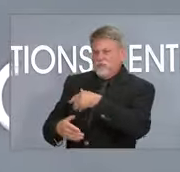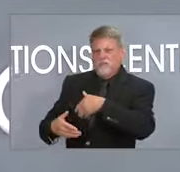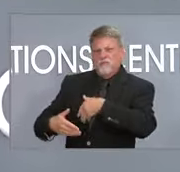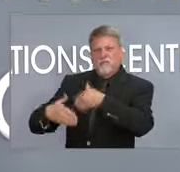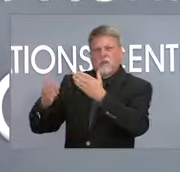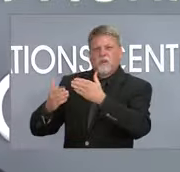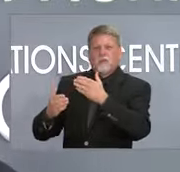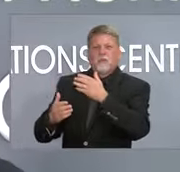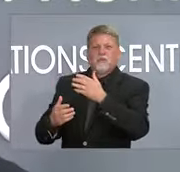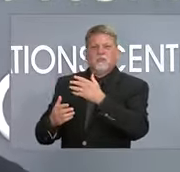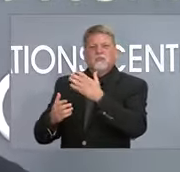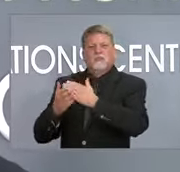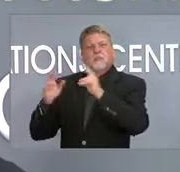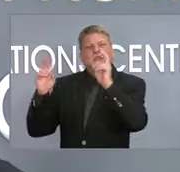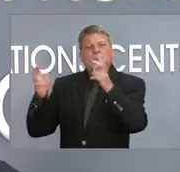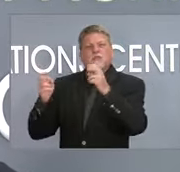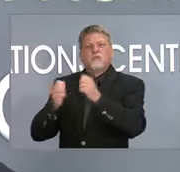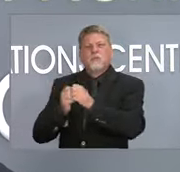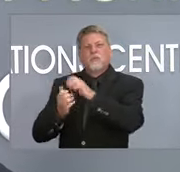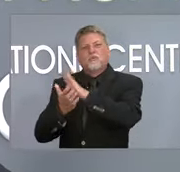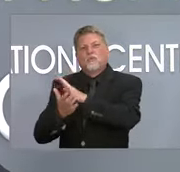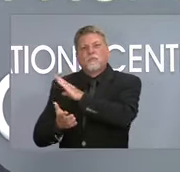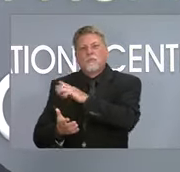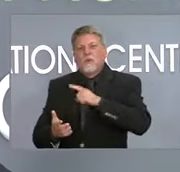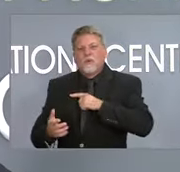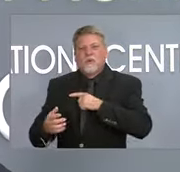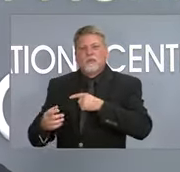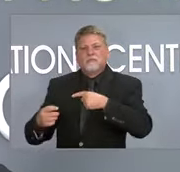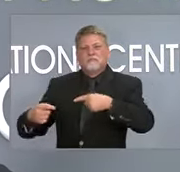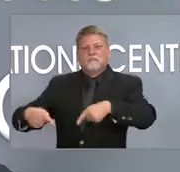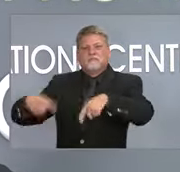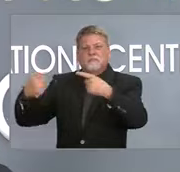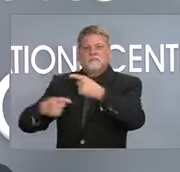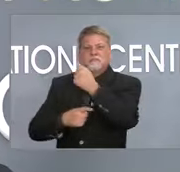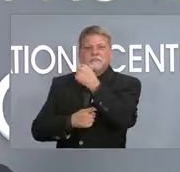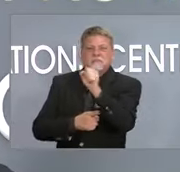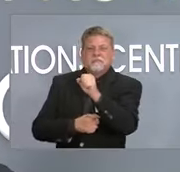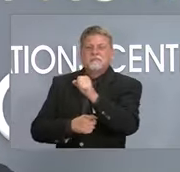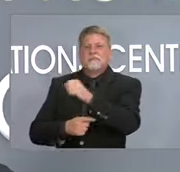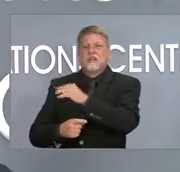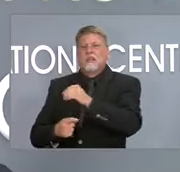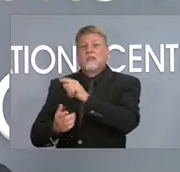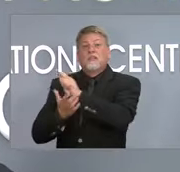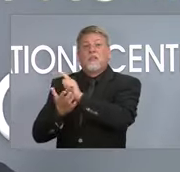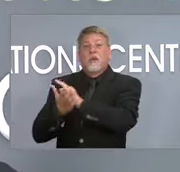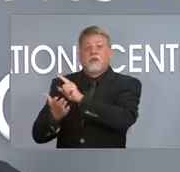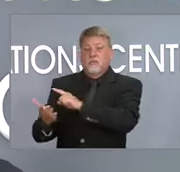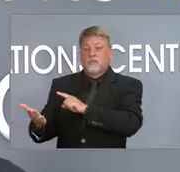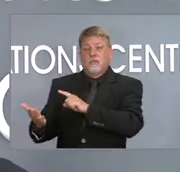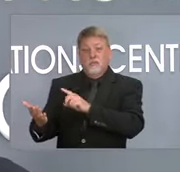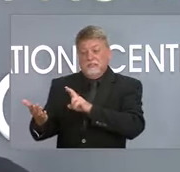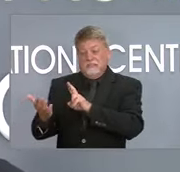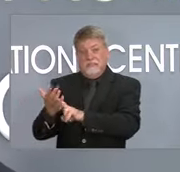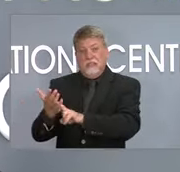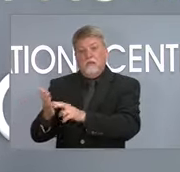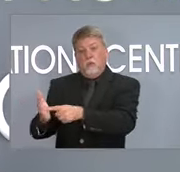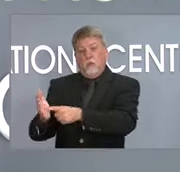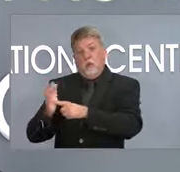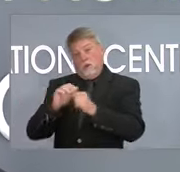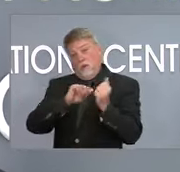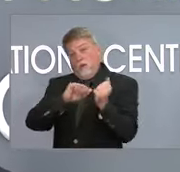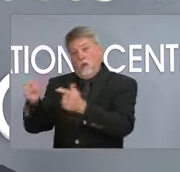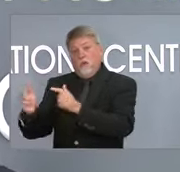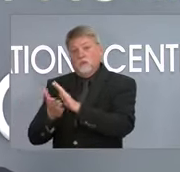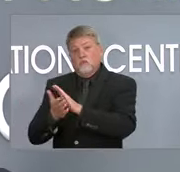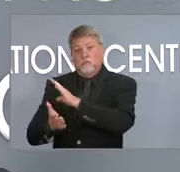some of the behavior that we've seen from some of the parents there. The law that you signed that contained the provision requiring the monthly vote on masking. Do you regret